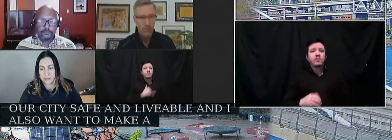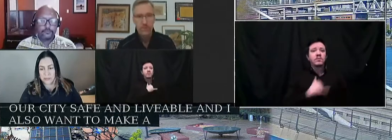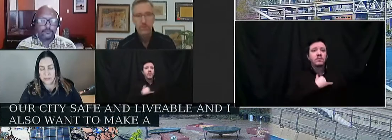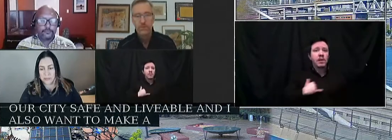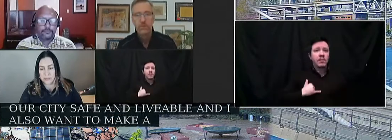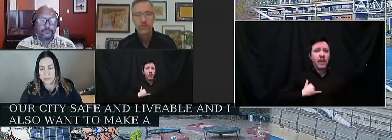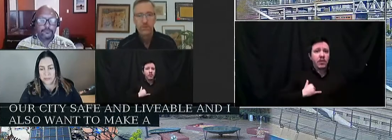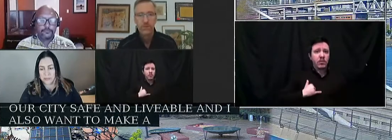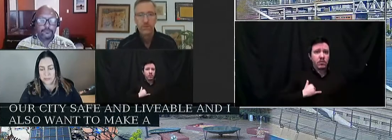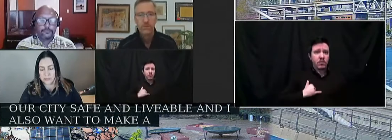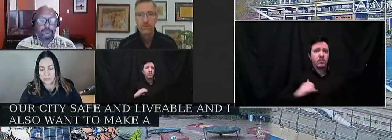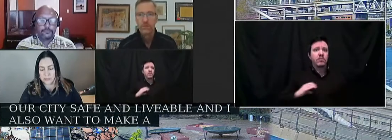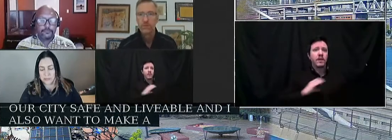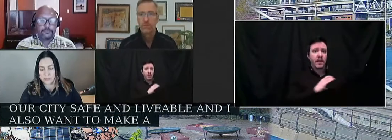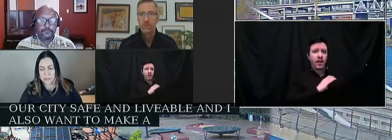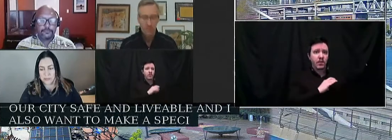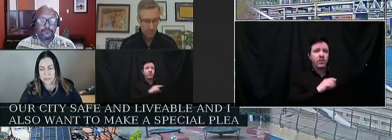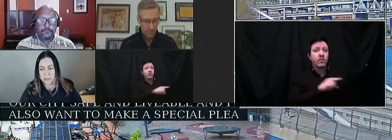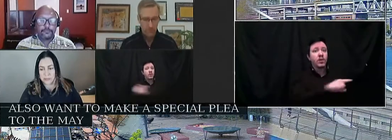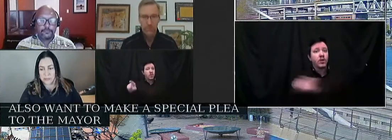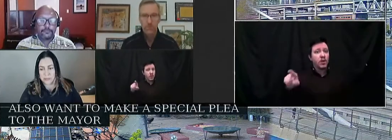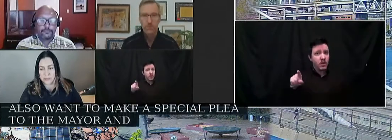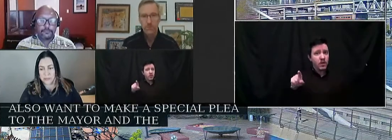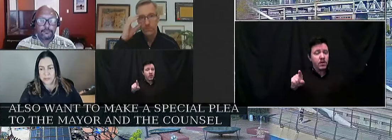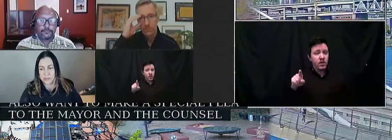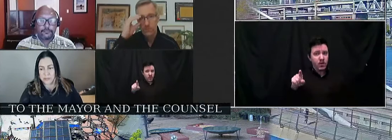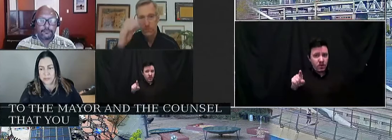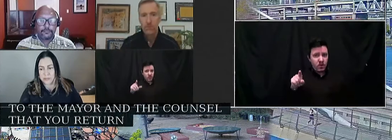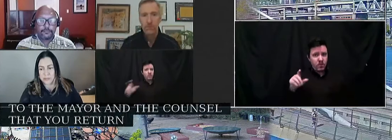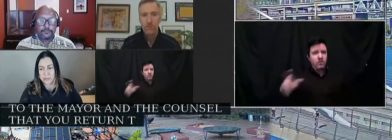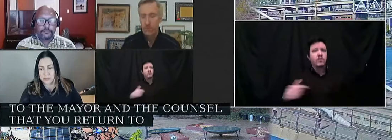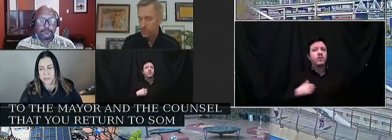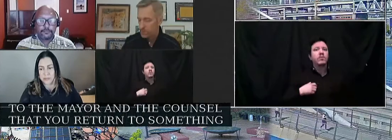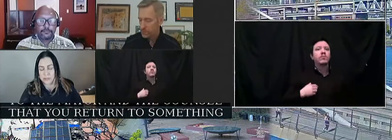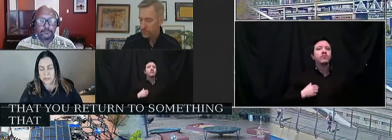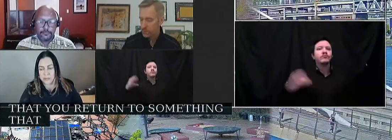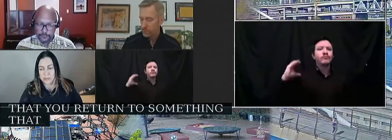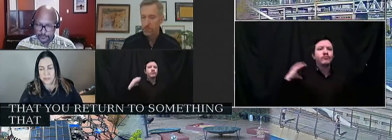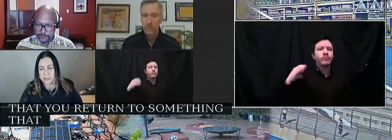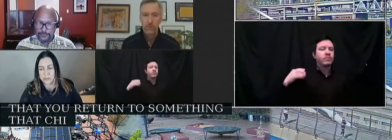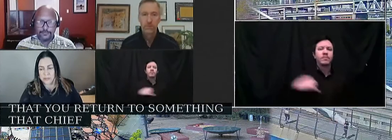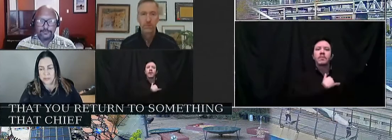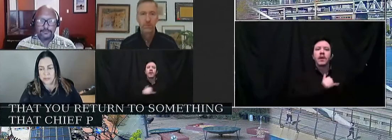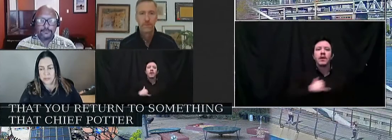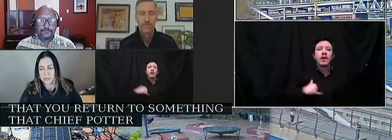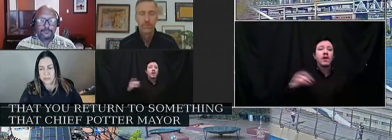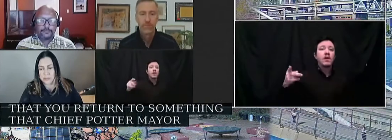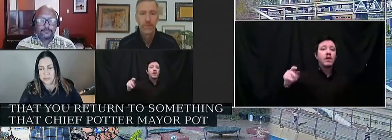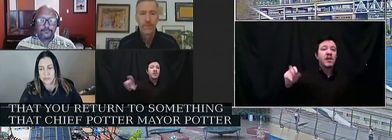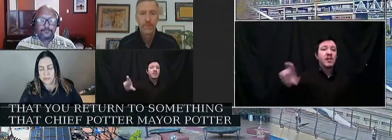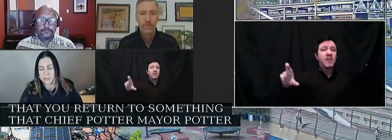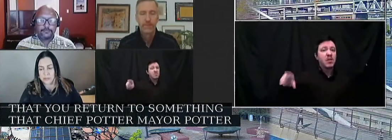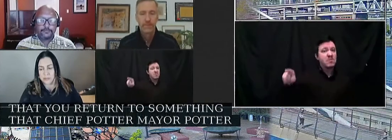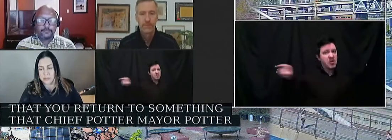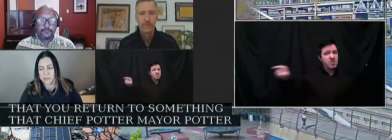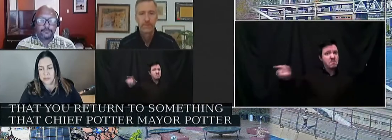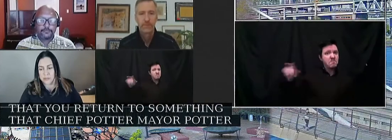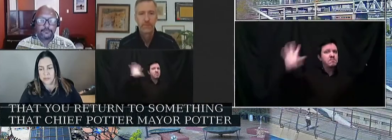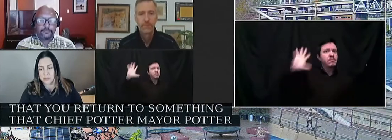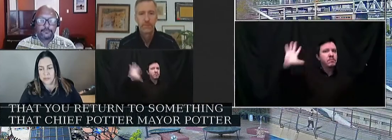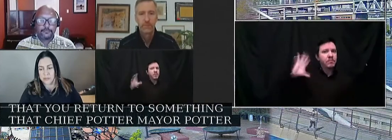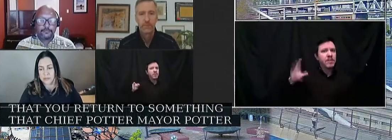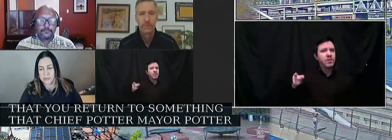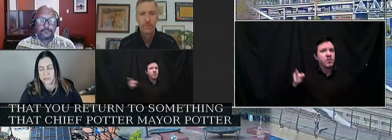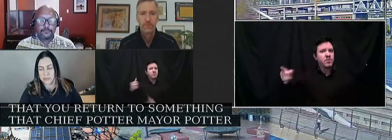and the council that you return to something that Chief Potter, Mayor Potter used to do when he